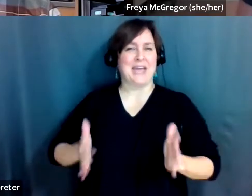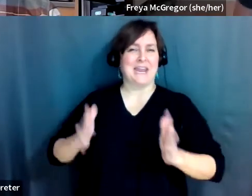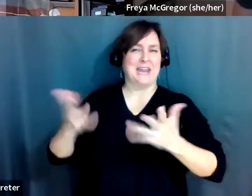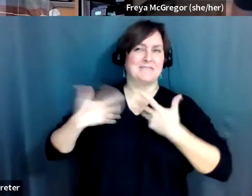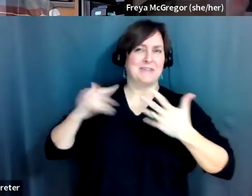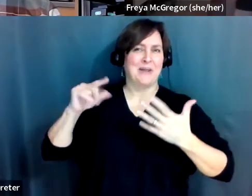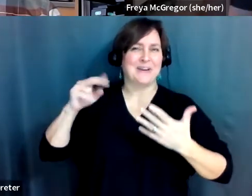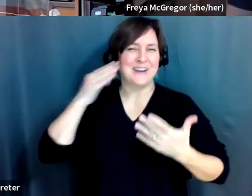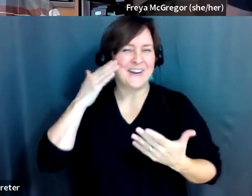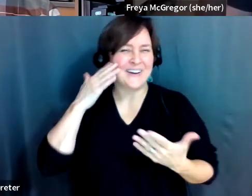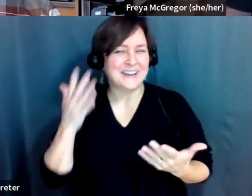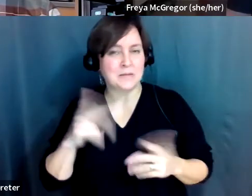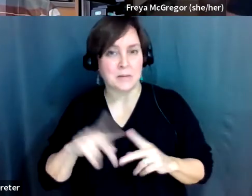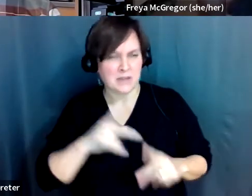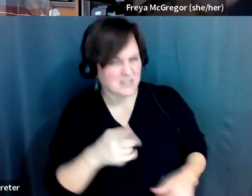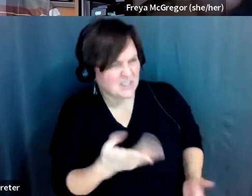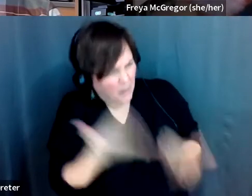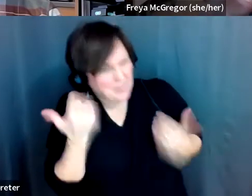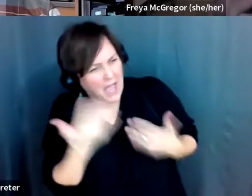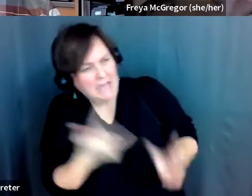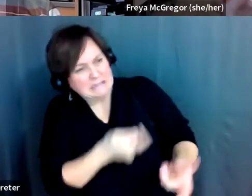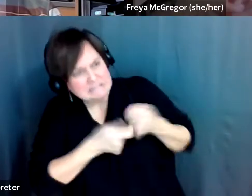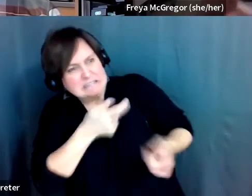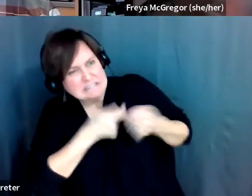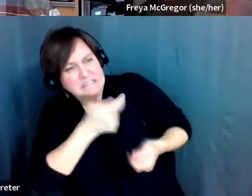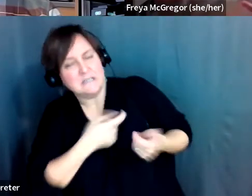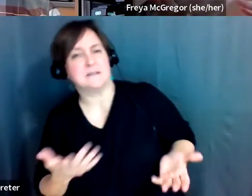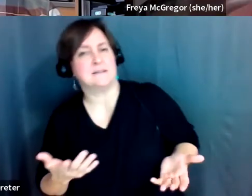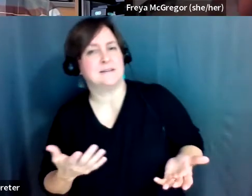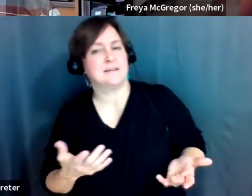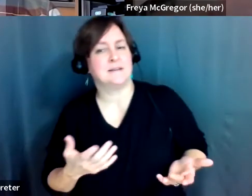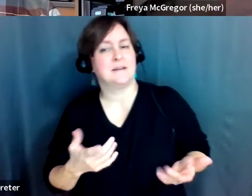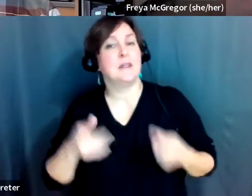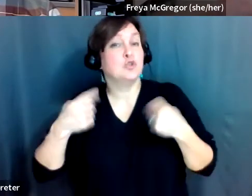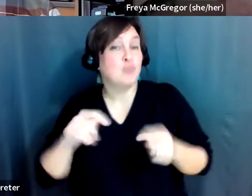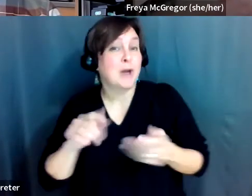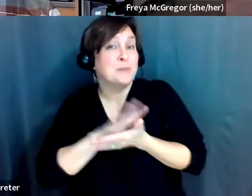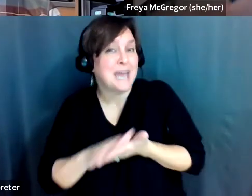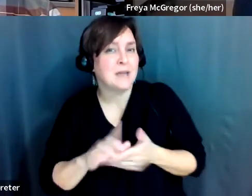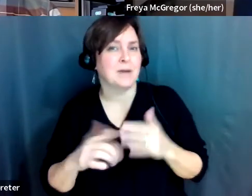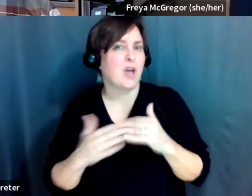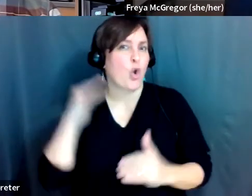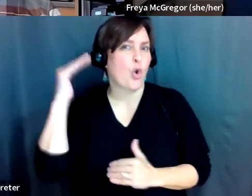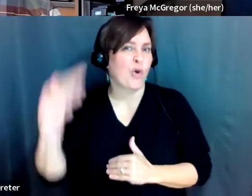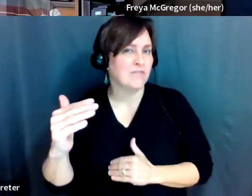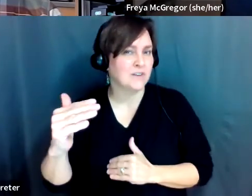Leave me alone. And they're like aggressively trying to include you. They're trying to be nice, but they're kind of overdoing it. And I wonder if, if you